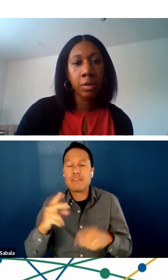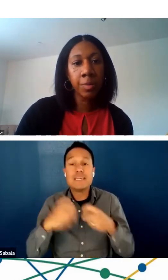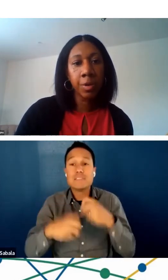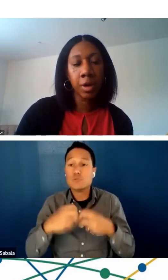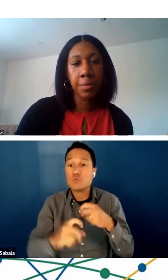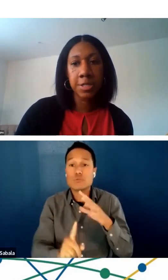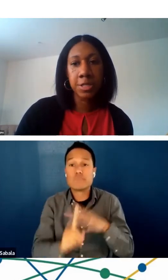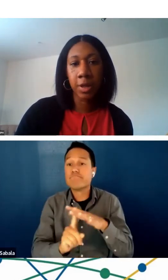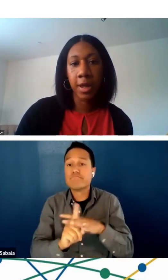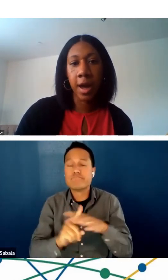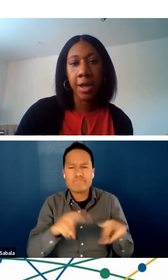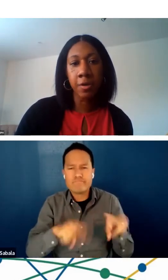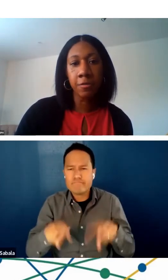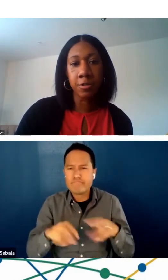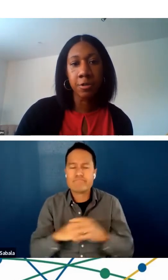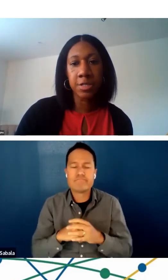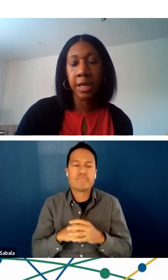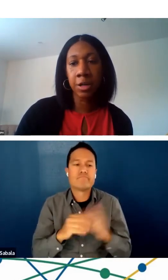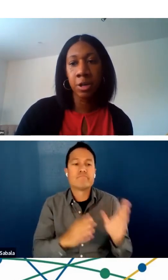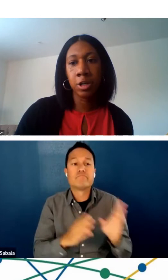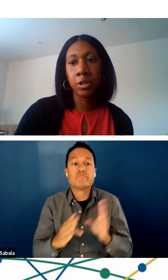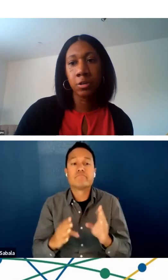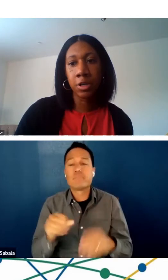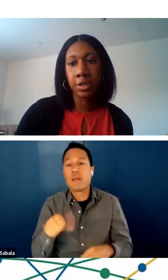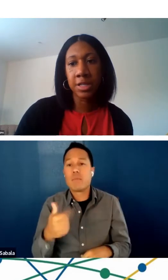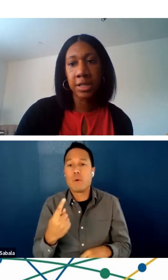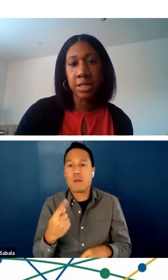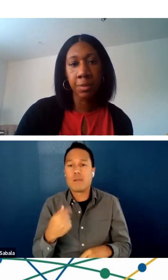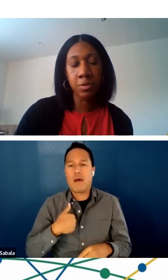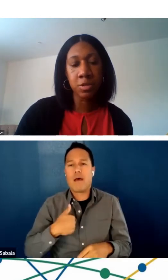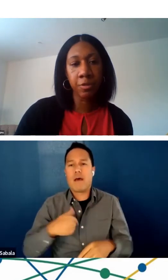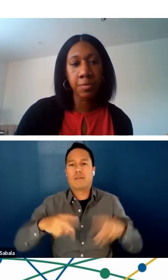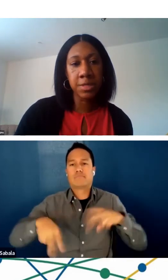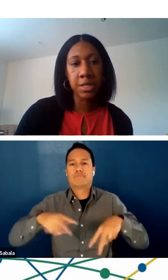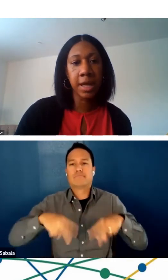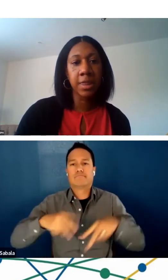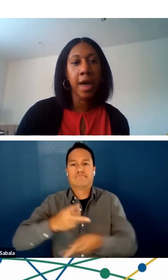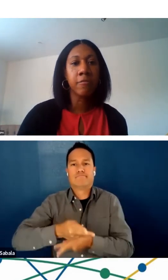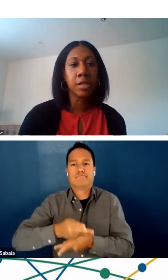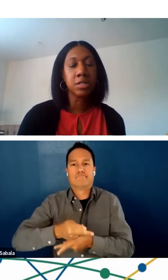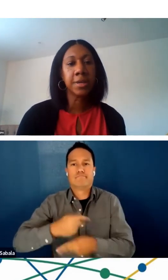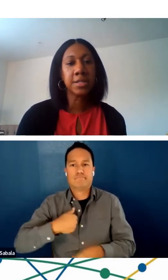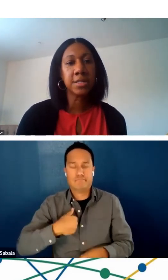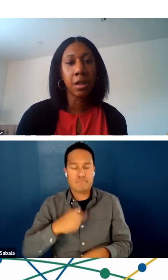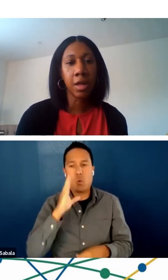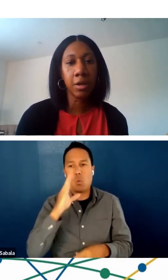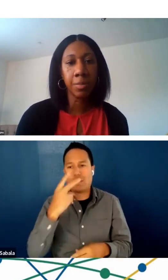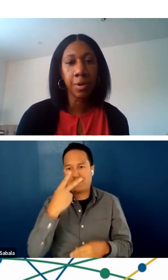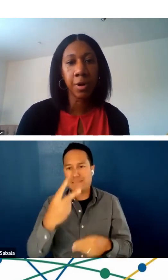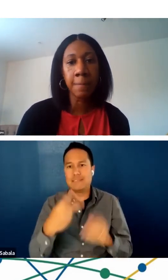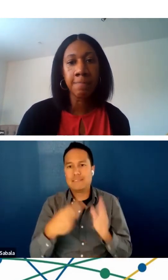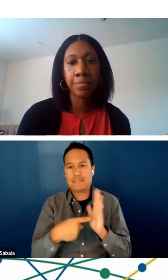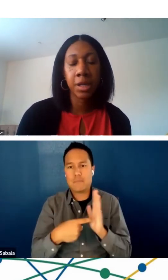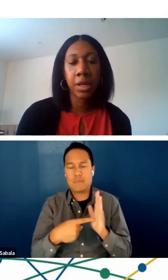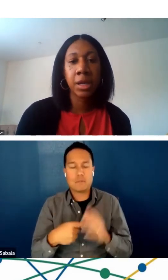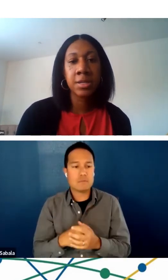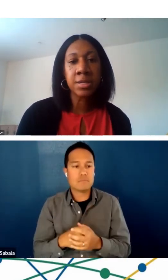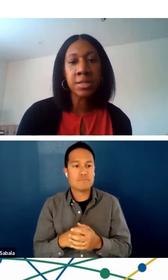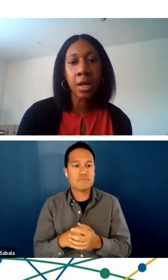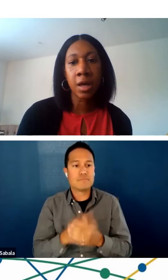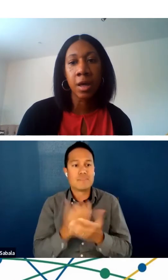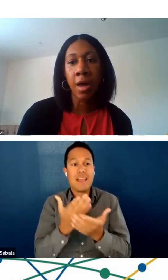Another program is the one that I oversee, and you'll see examples from today, the evidence-based telehealth program.